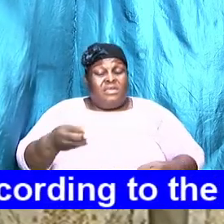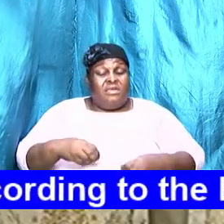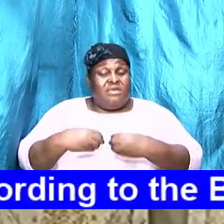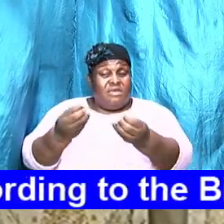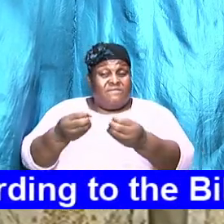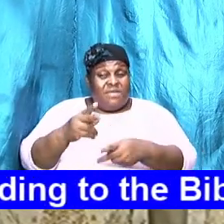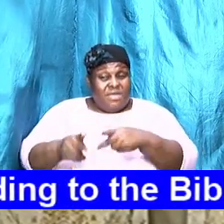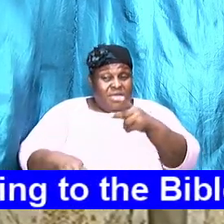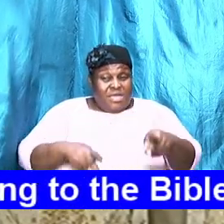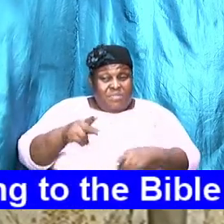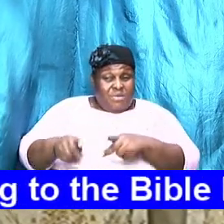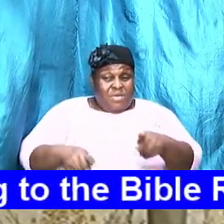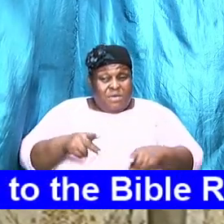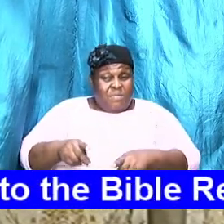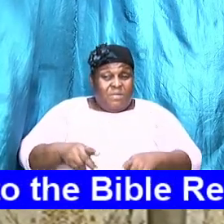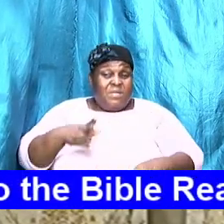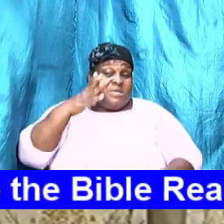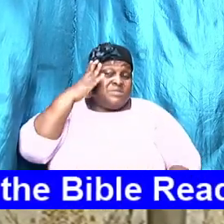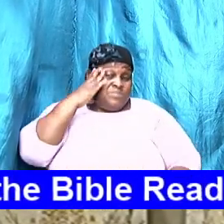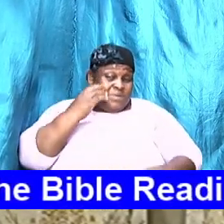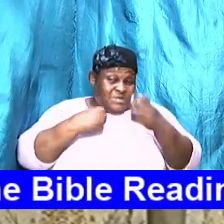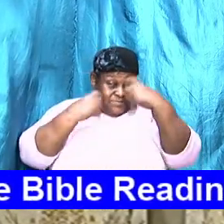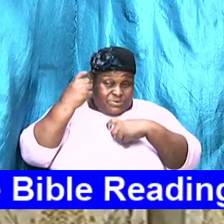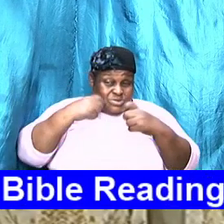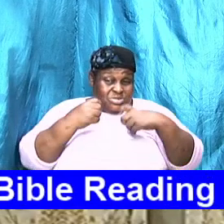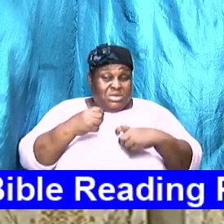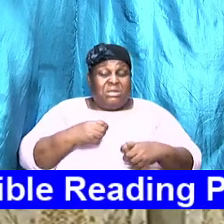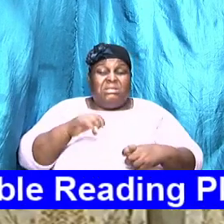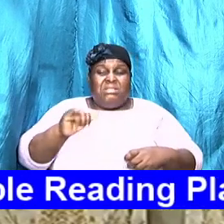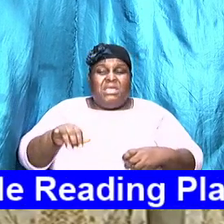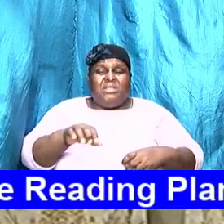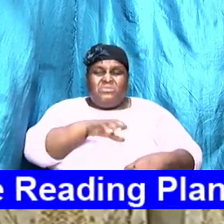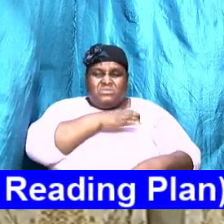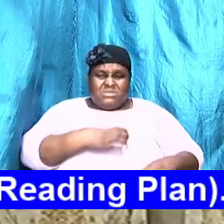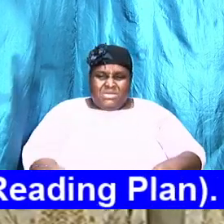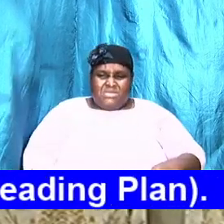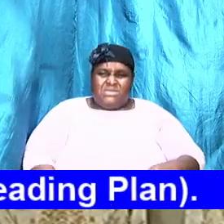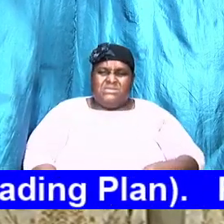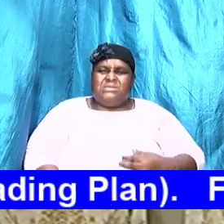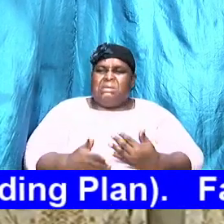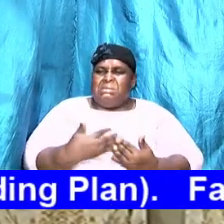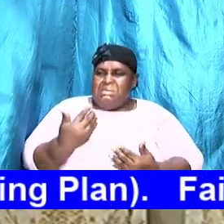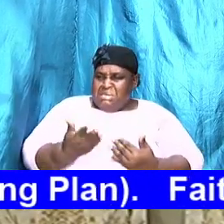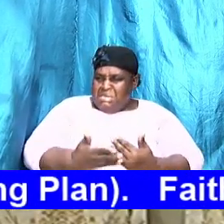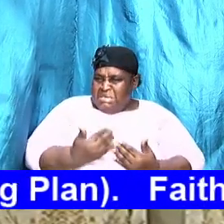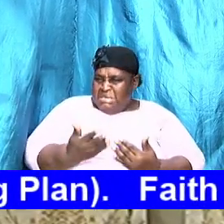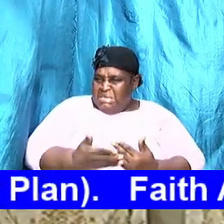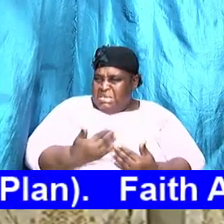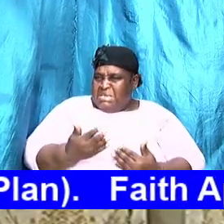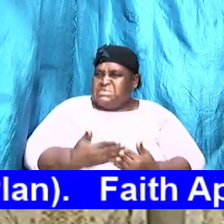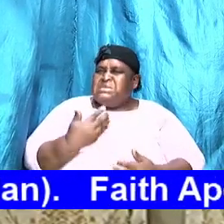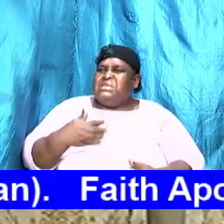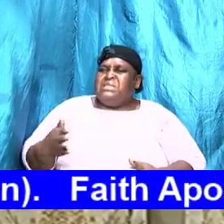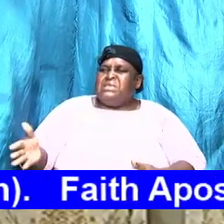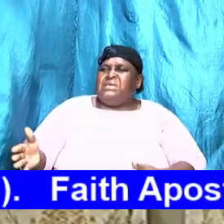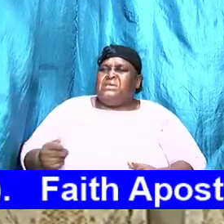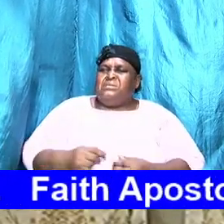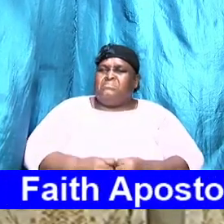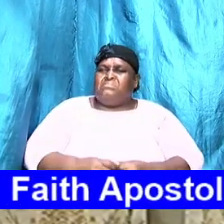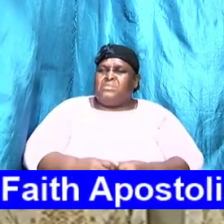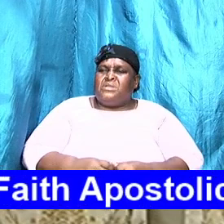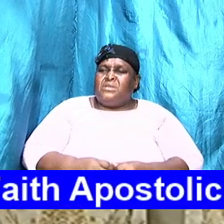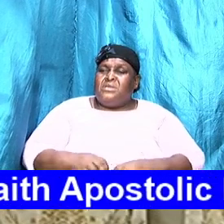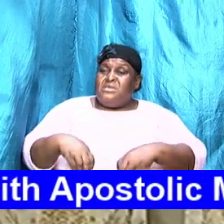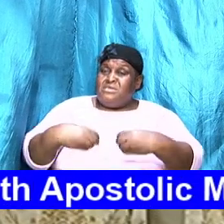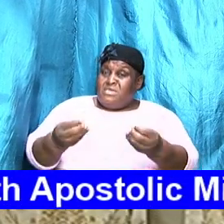Christianity is an easy breeze of course it's not difficult once you're walking with the Lord but they give folks the